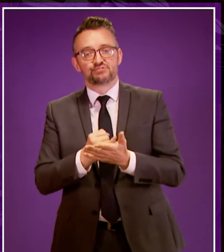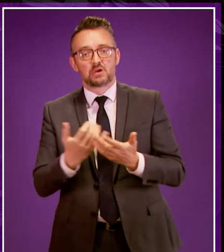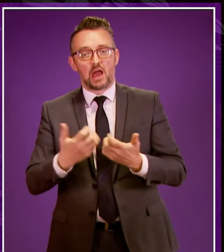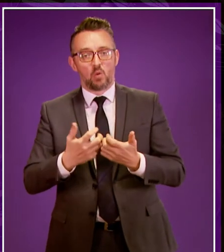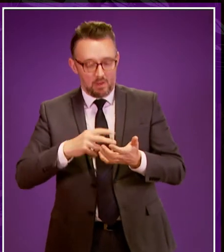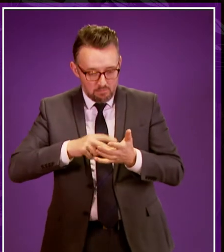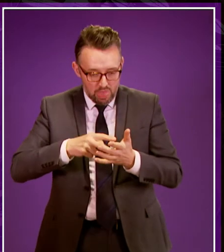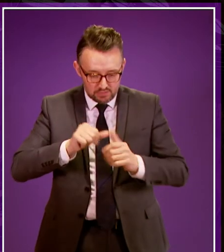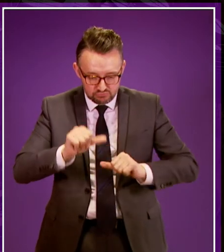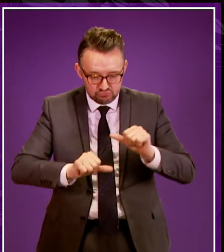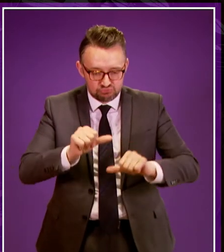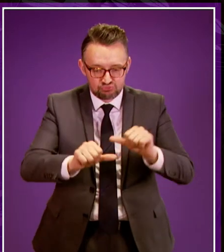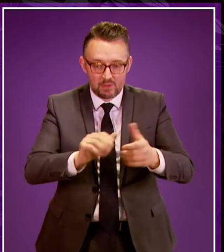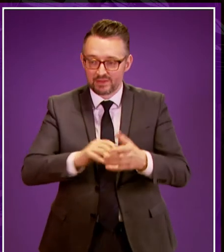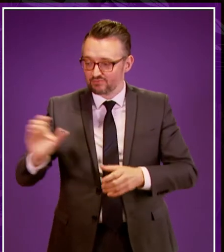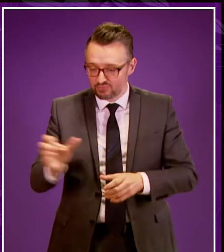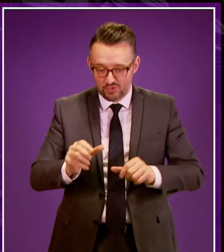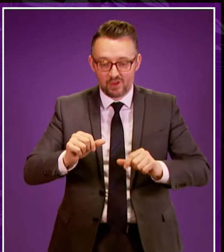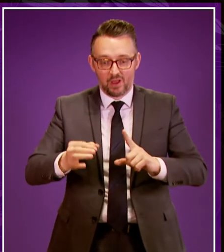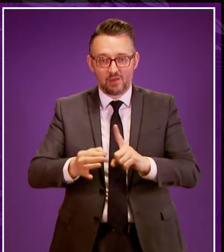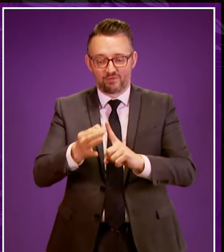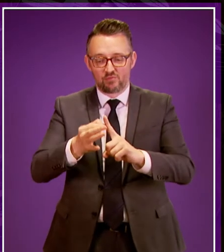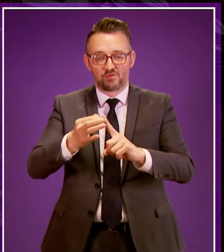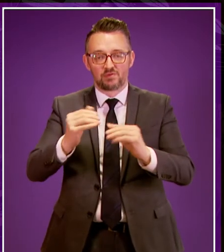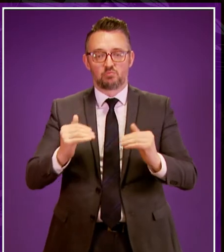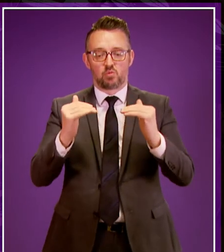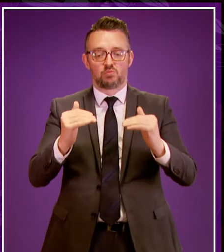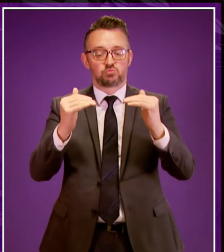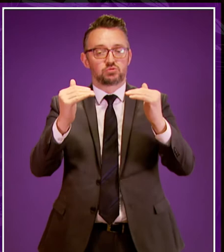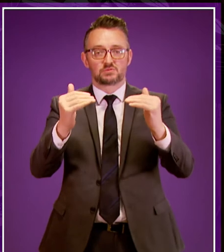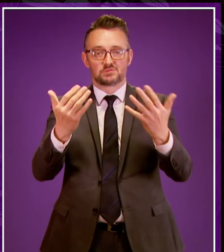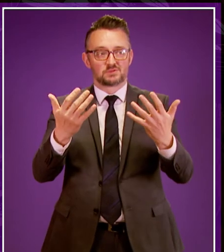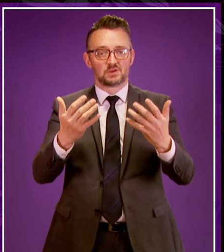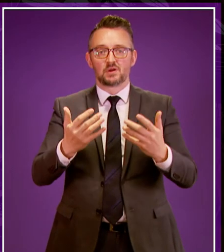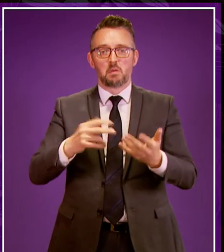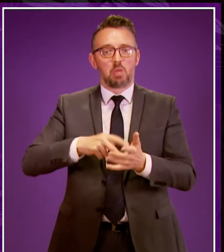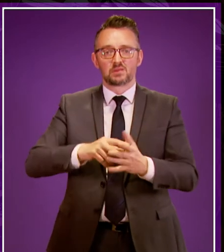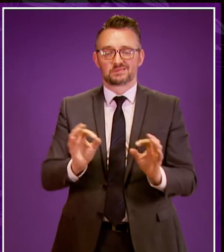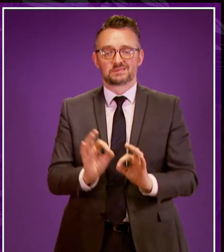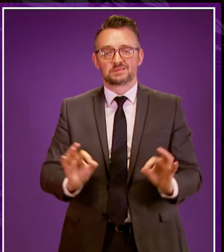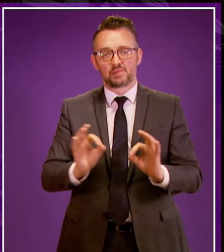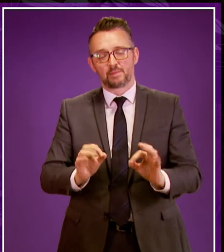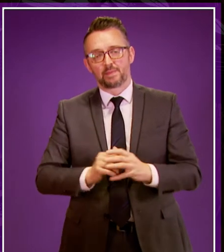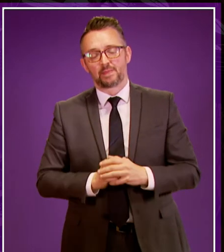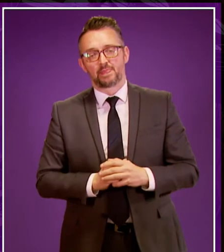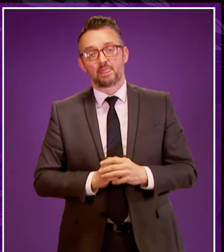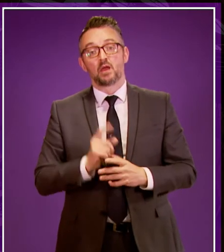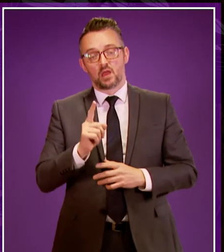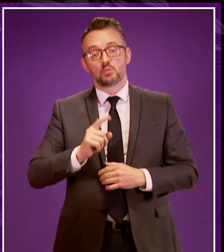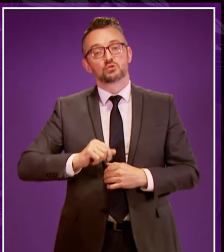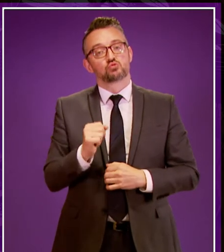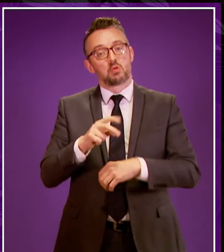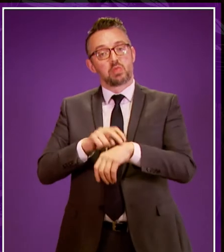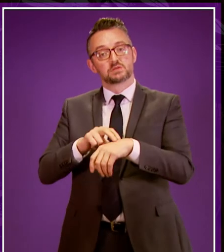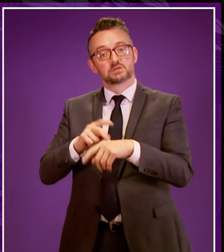planning within the organisation to make sure individuals who could progress to senior ranks are being encouraged and supported to do so however the